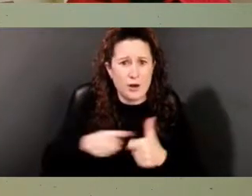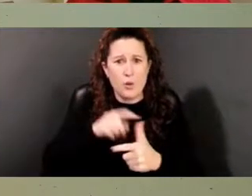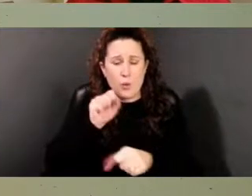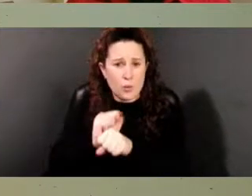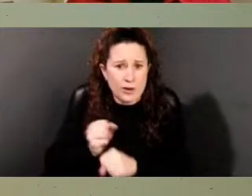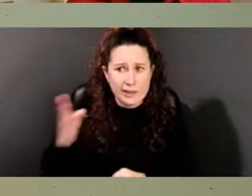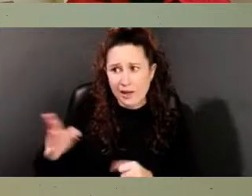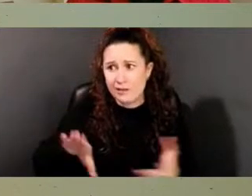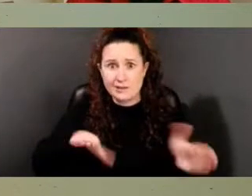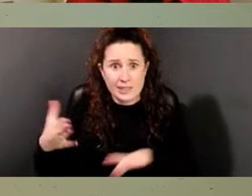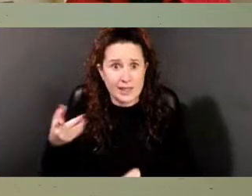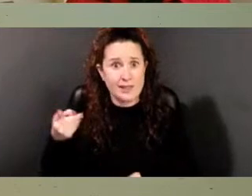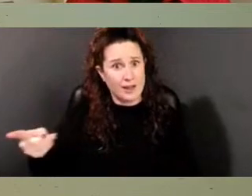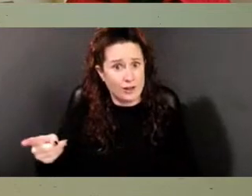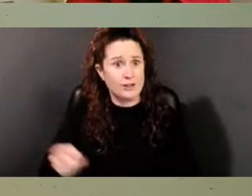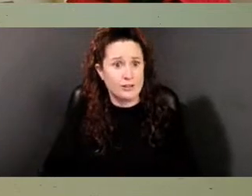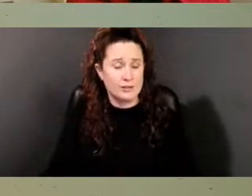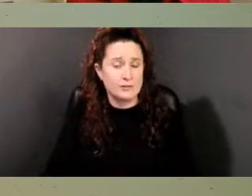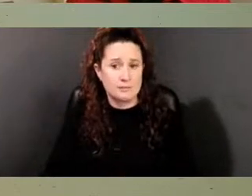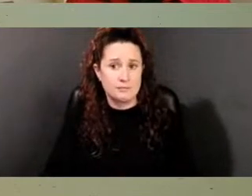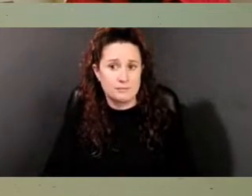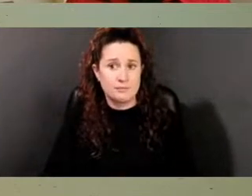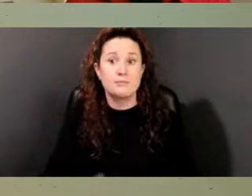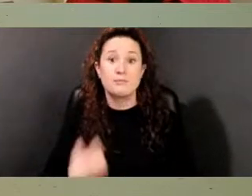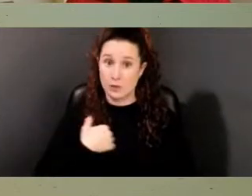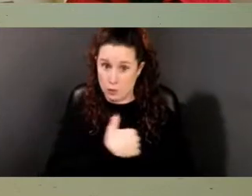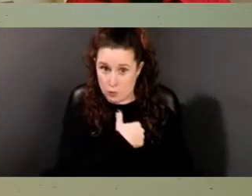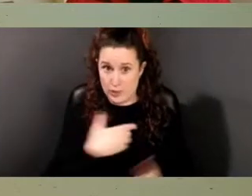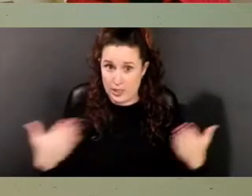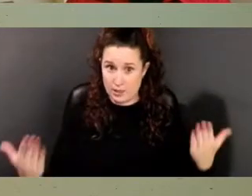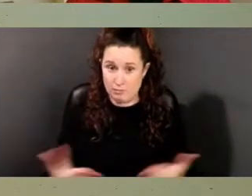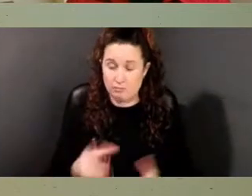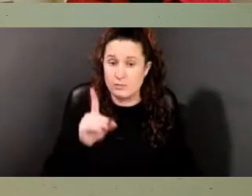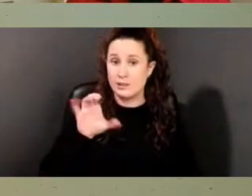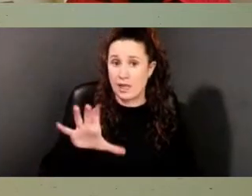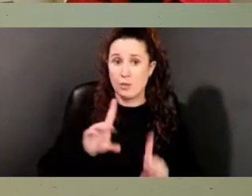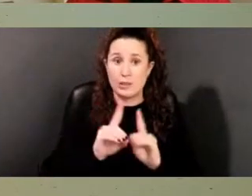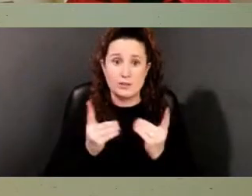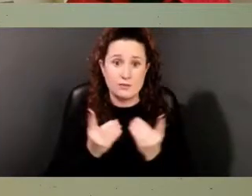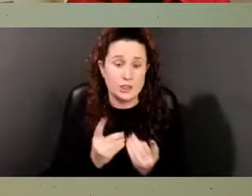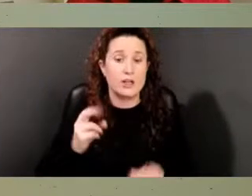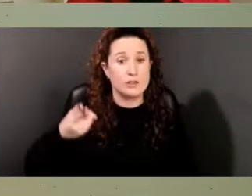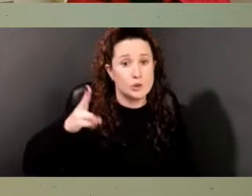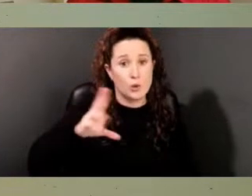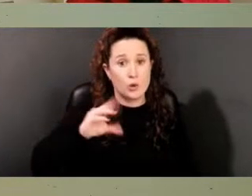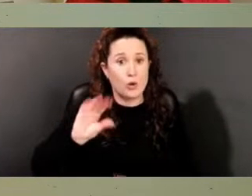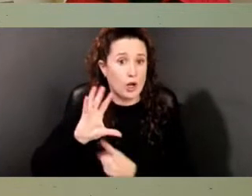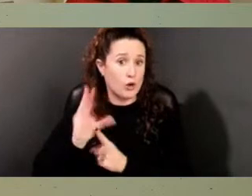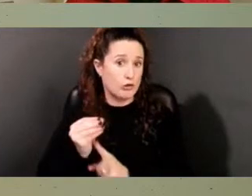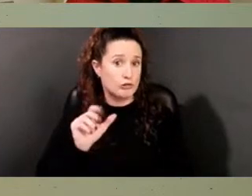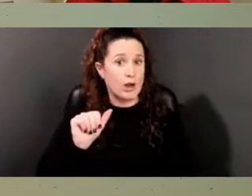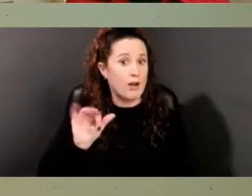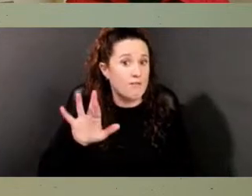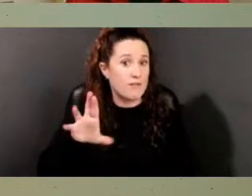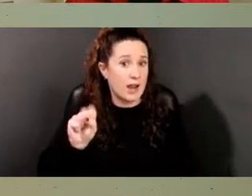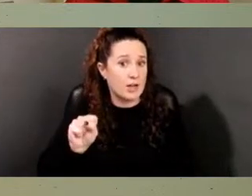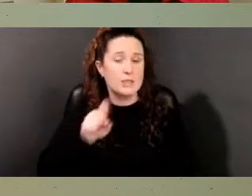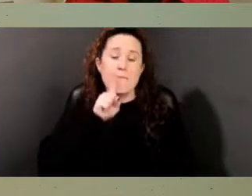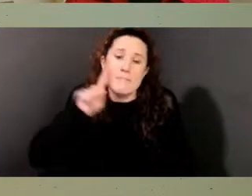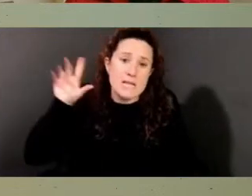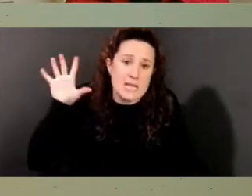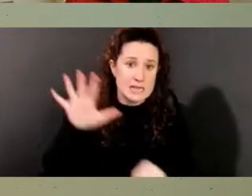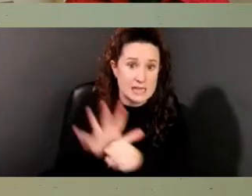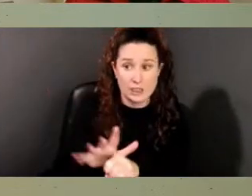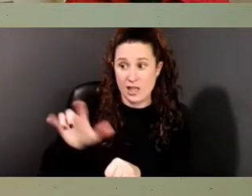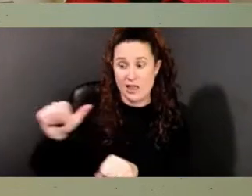plantation. We, the Delaware Division of Historical and Cultural Affairs, pledge to preserve the cemetery